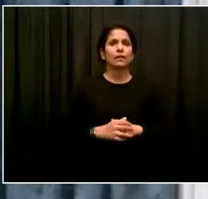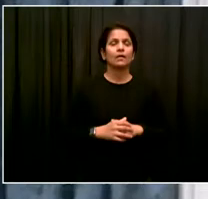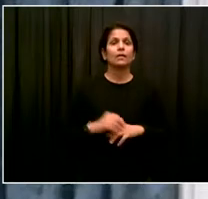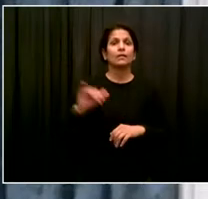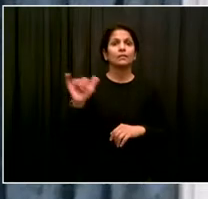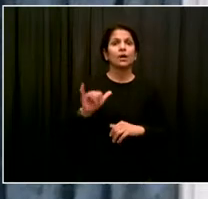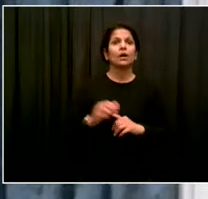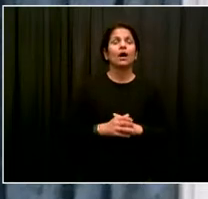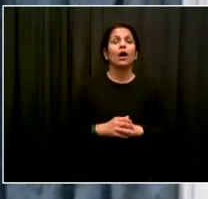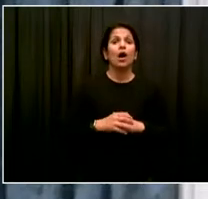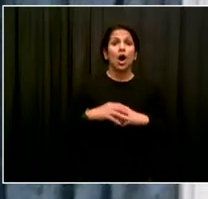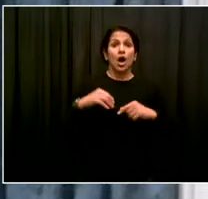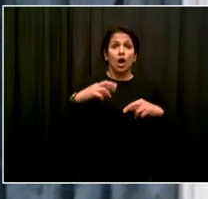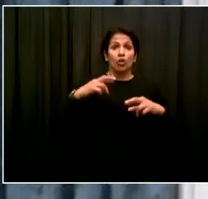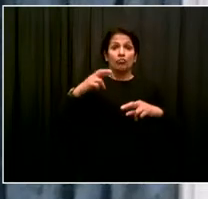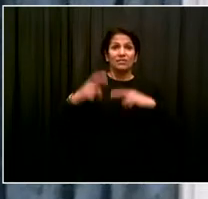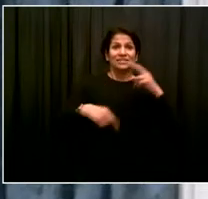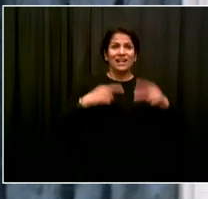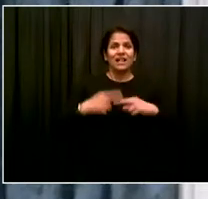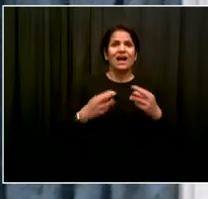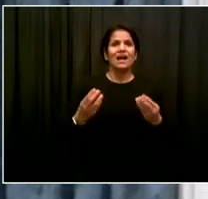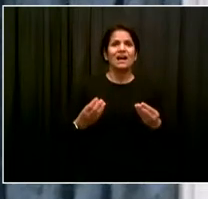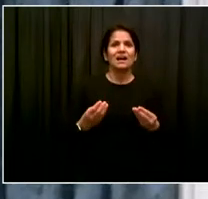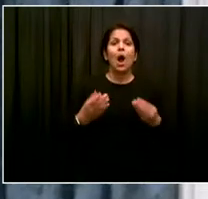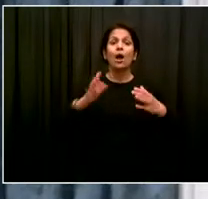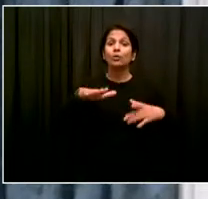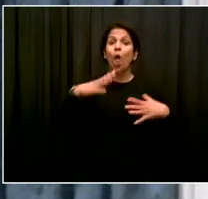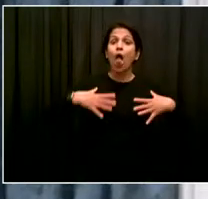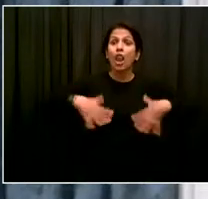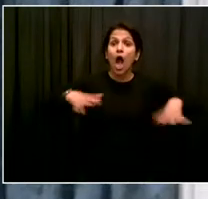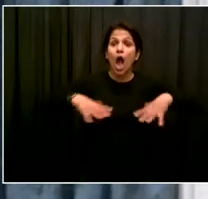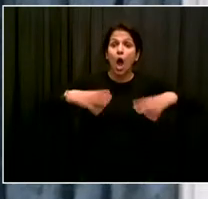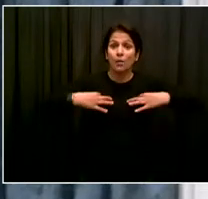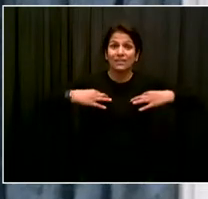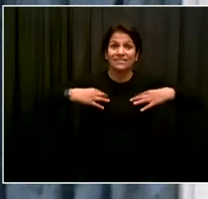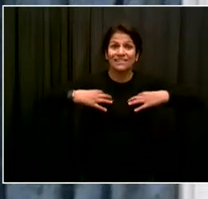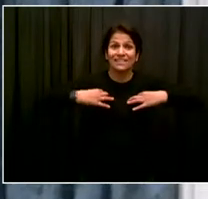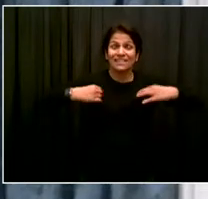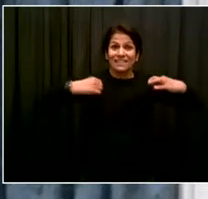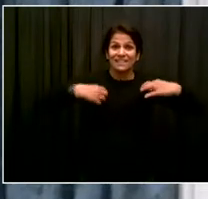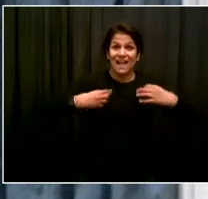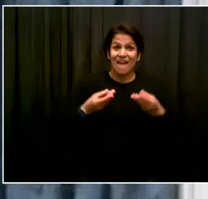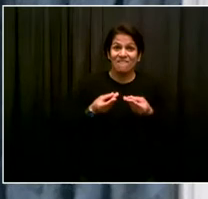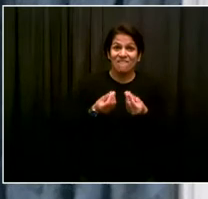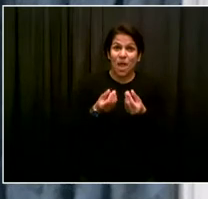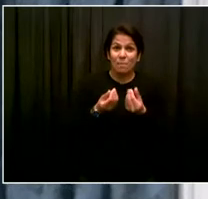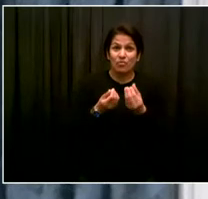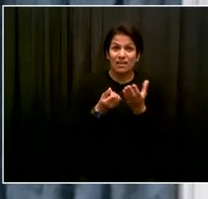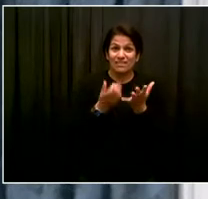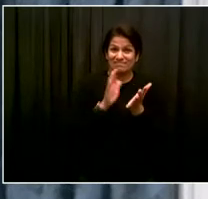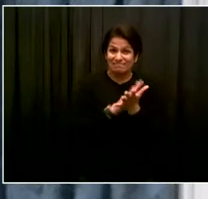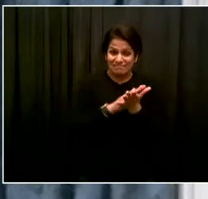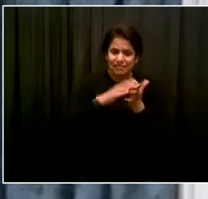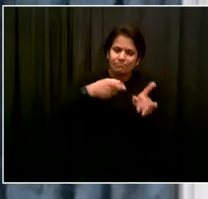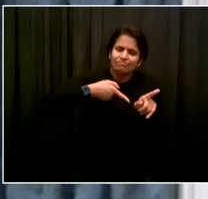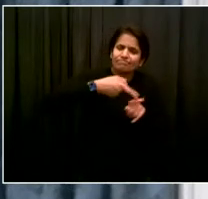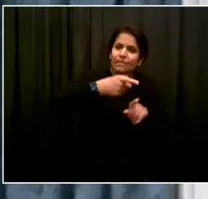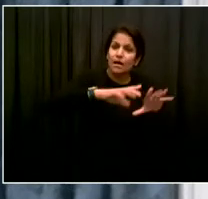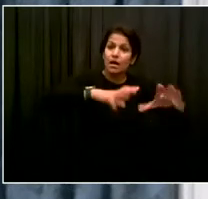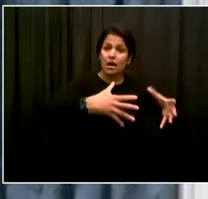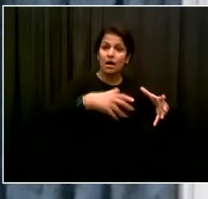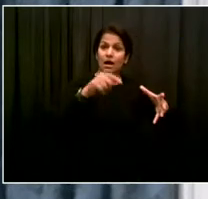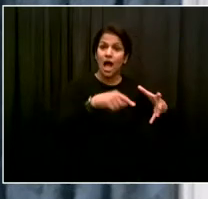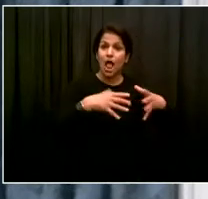that we will host throughout the city, moving it from the two per borough per year into making sure that we have